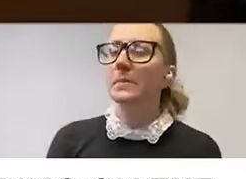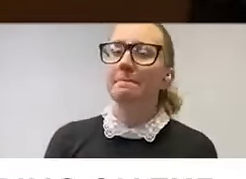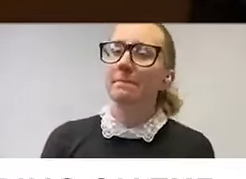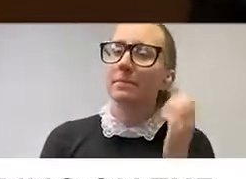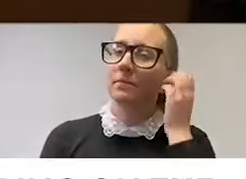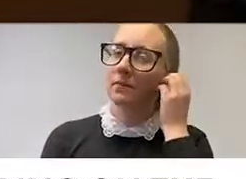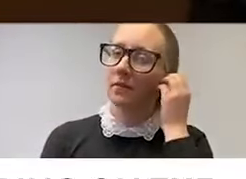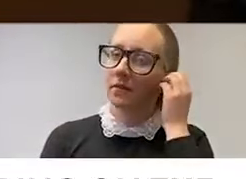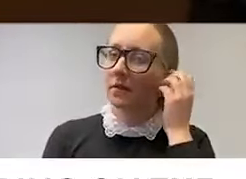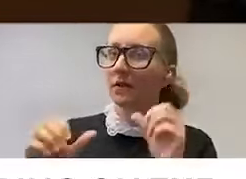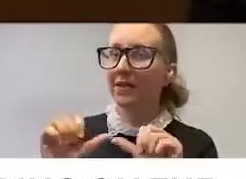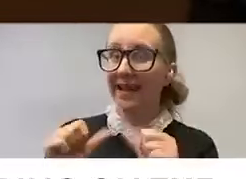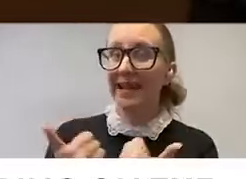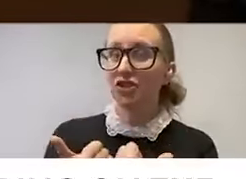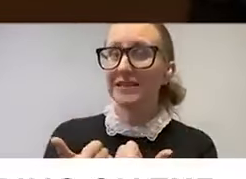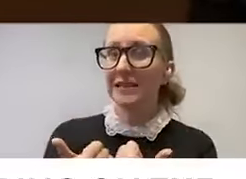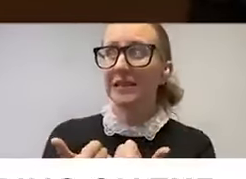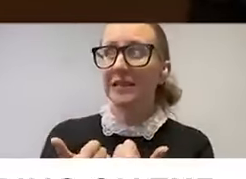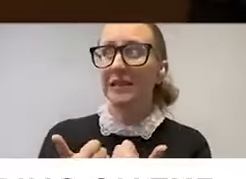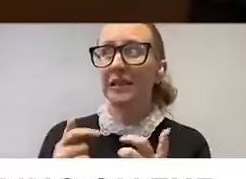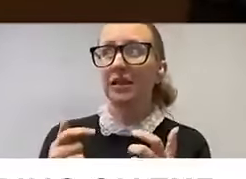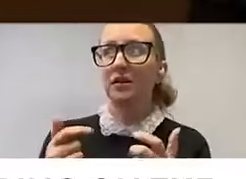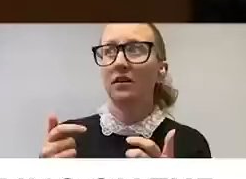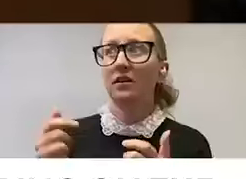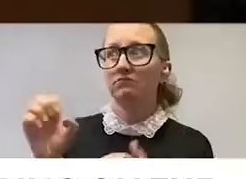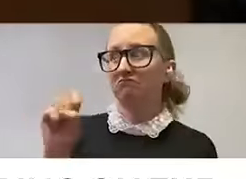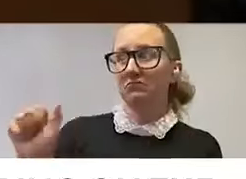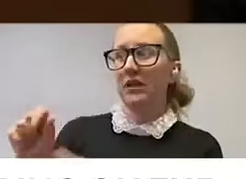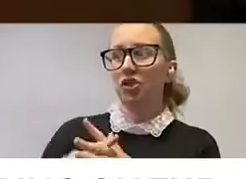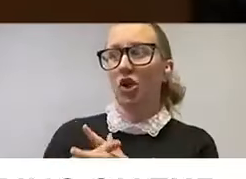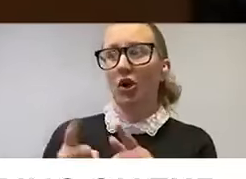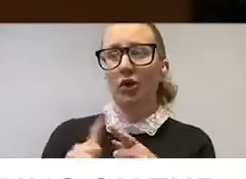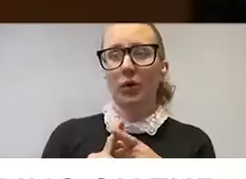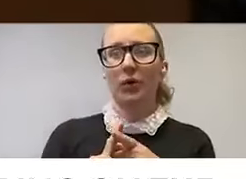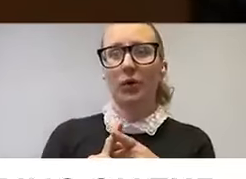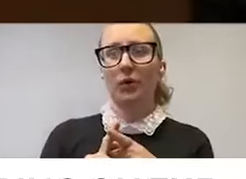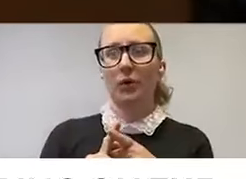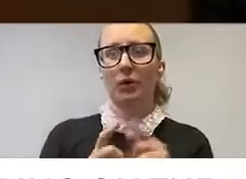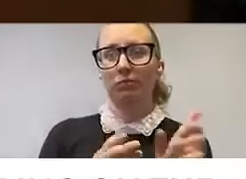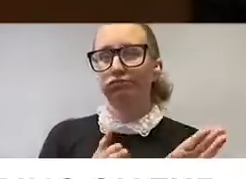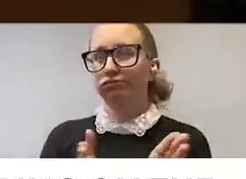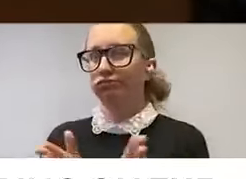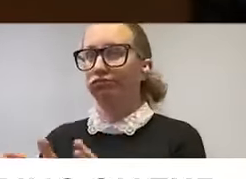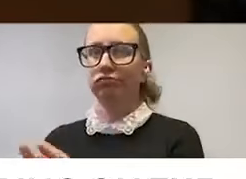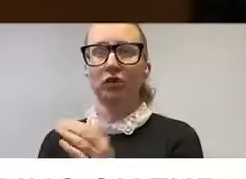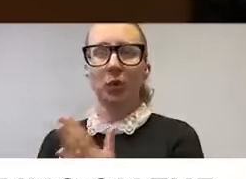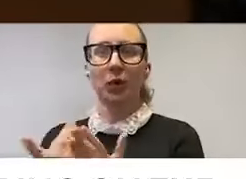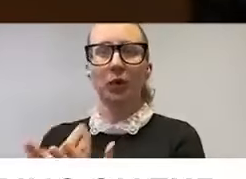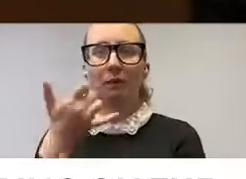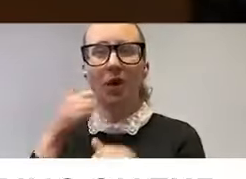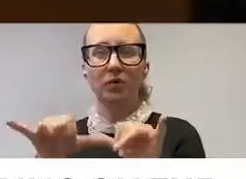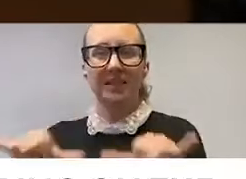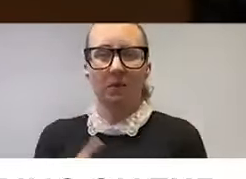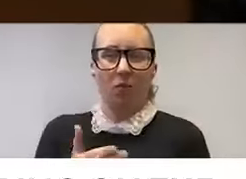The agency started to move to a new integrated phone system shortly before the pandemic.